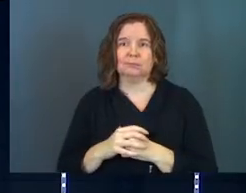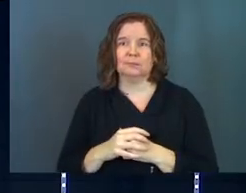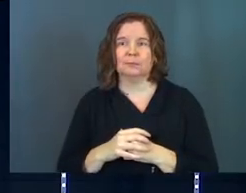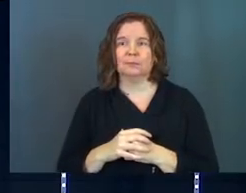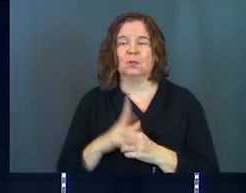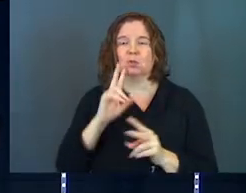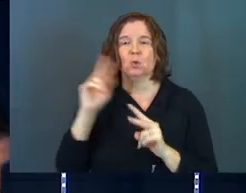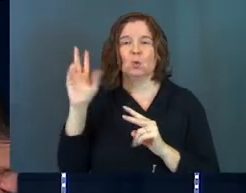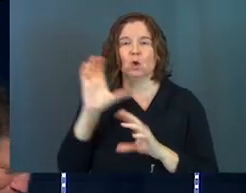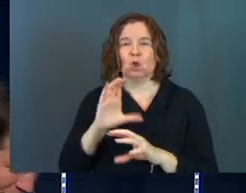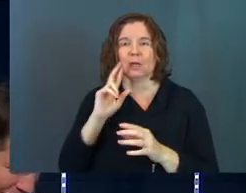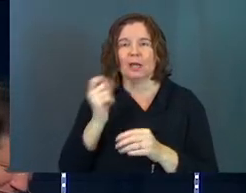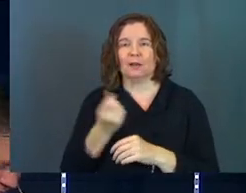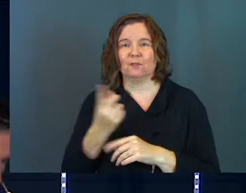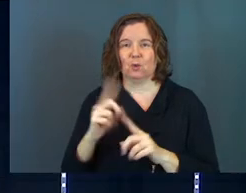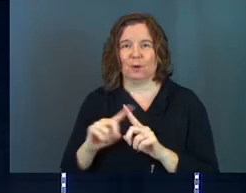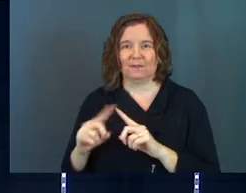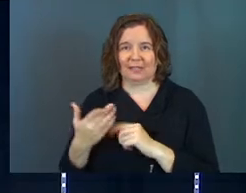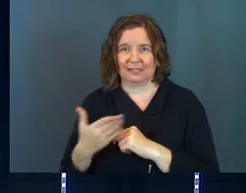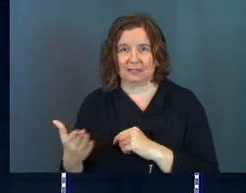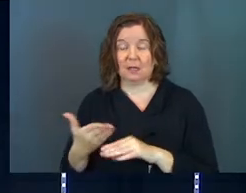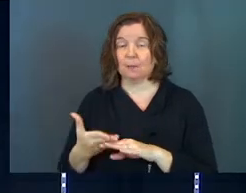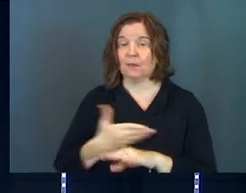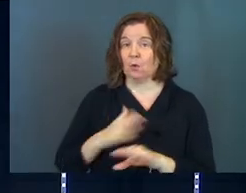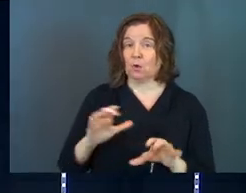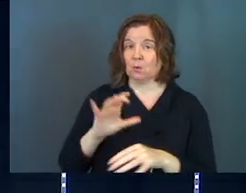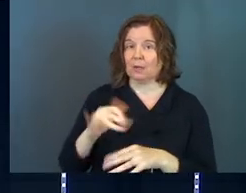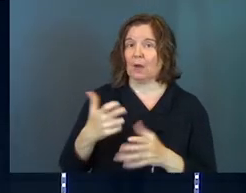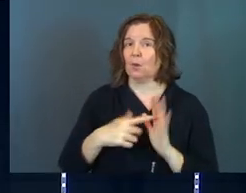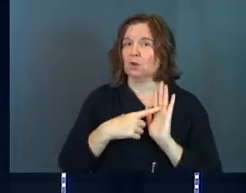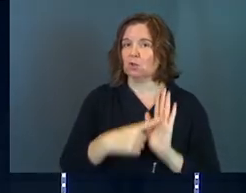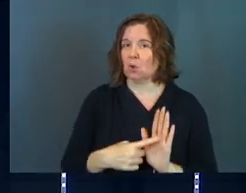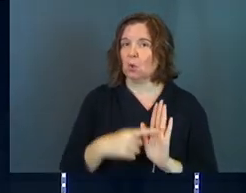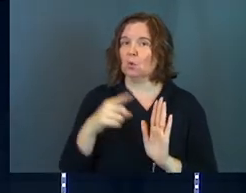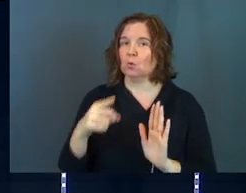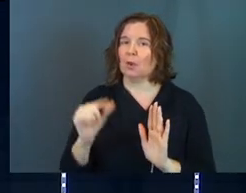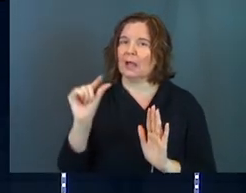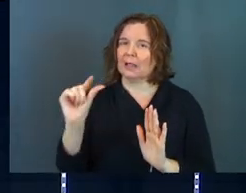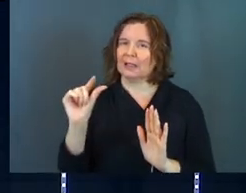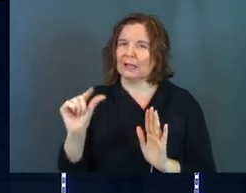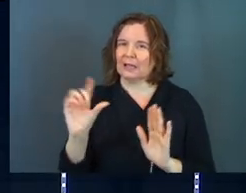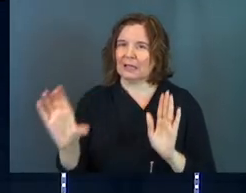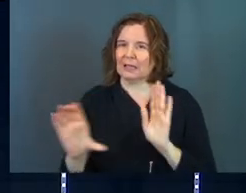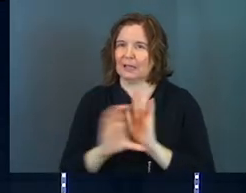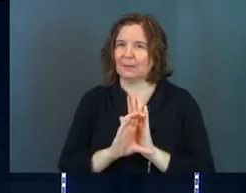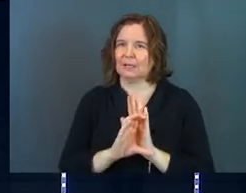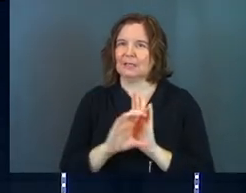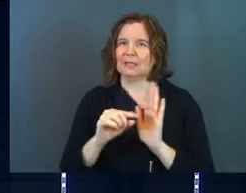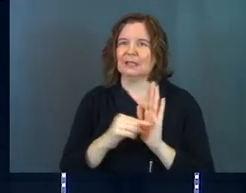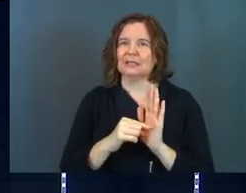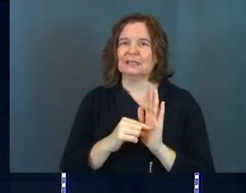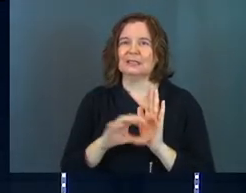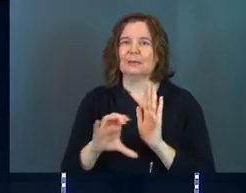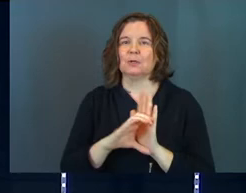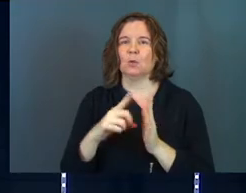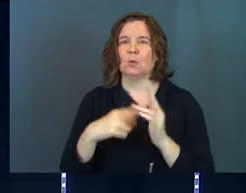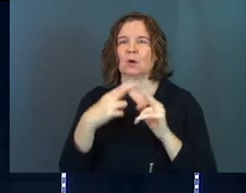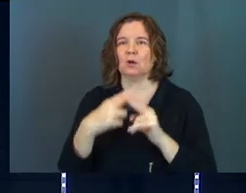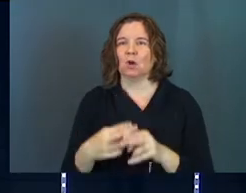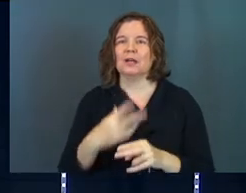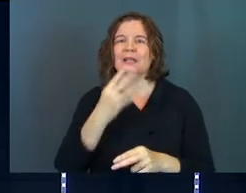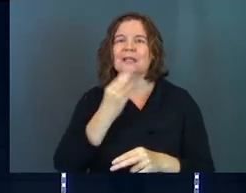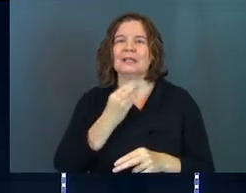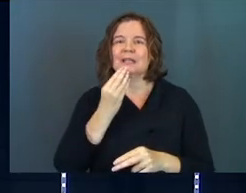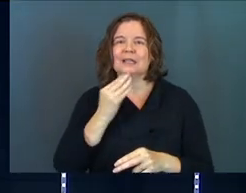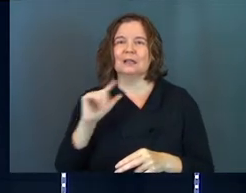And so we'll look at a couple of these. Before I do, I just want to show you just a little image. And this is an image of what's called a